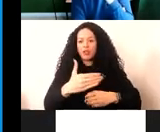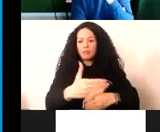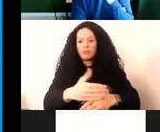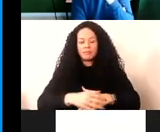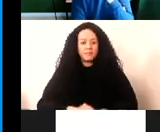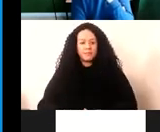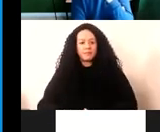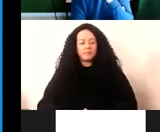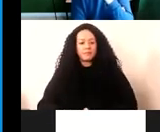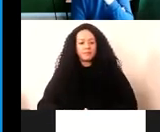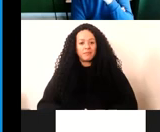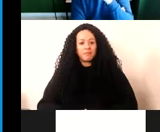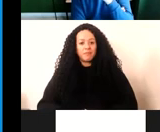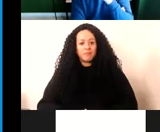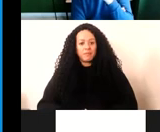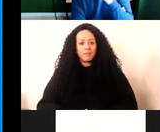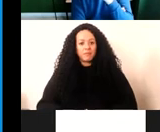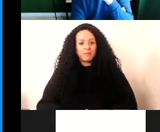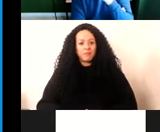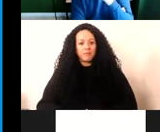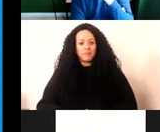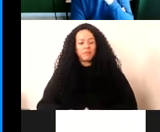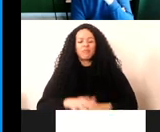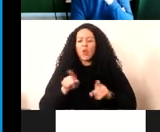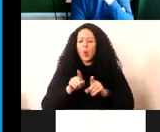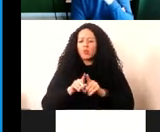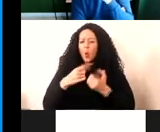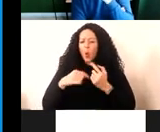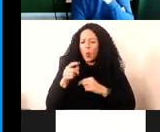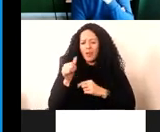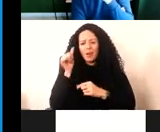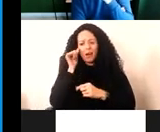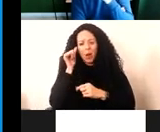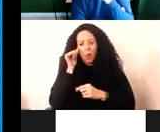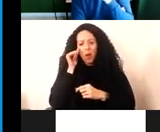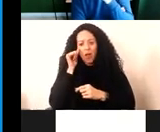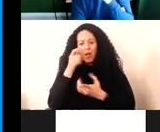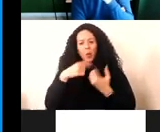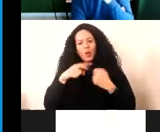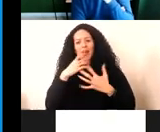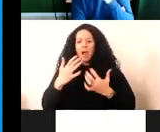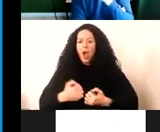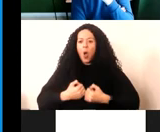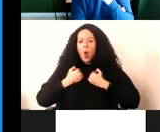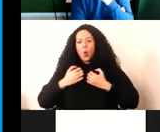We're also very conscious of our inherent subjectivity that we brought to the modelling process.